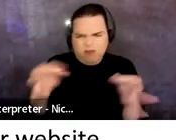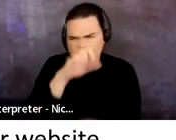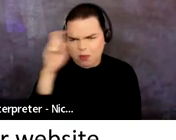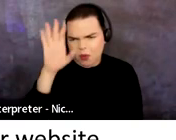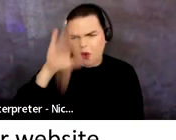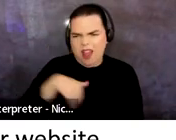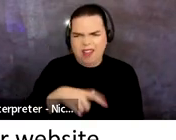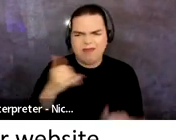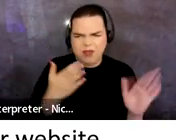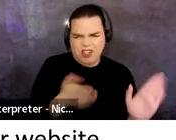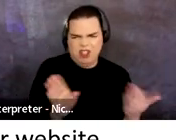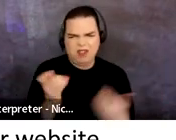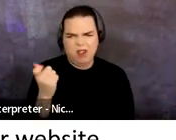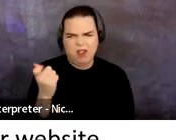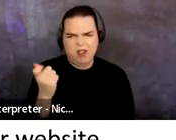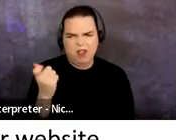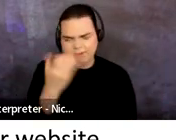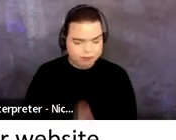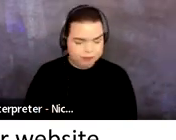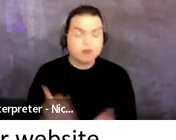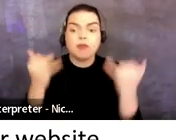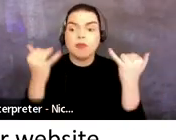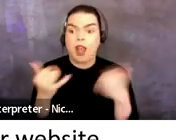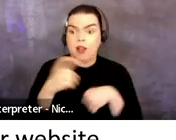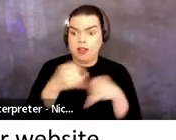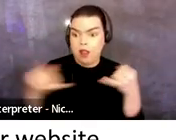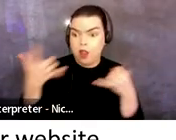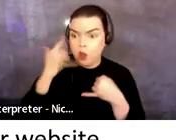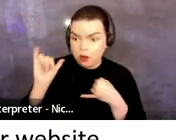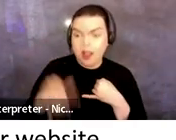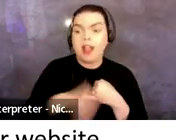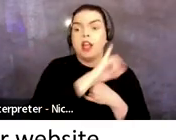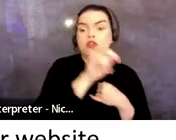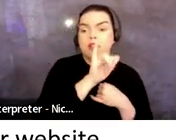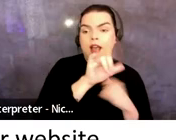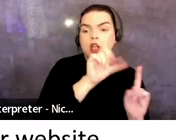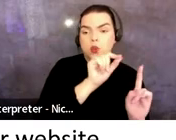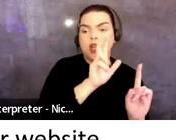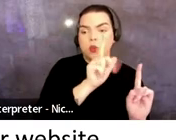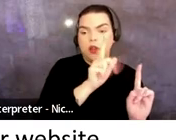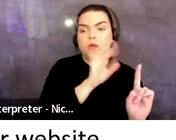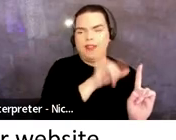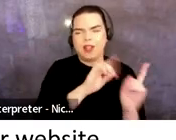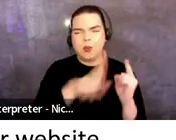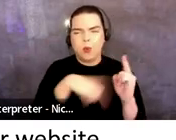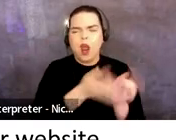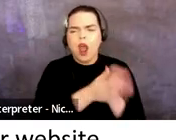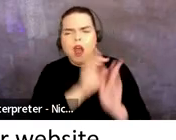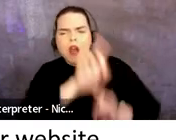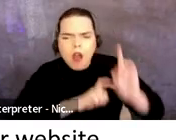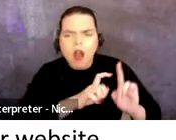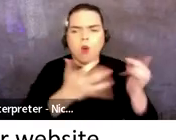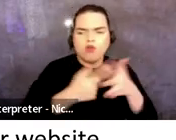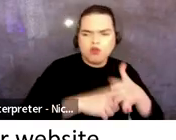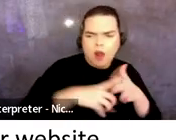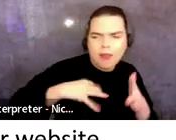a shift. The current timeline is as follows. July 2023, inquiry application is available on our website.